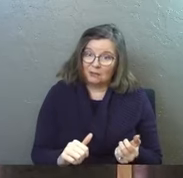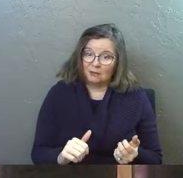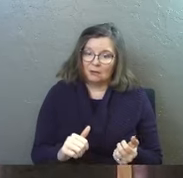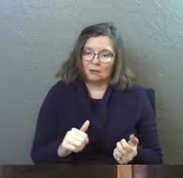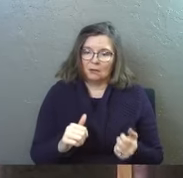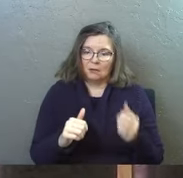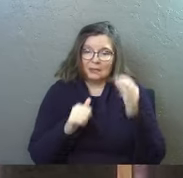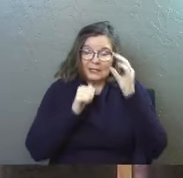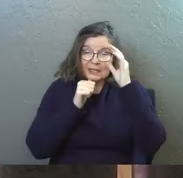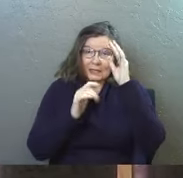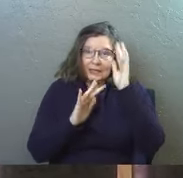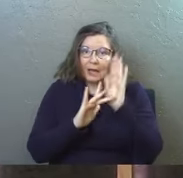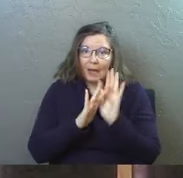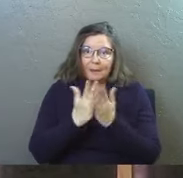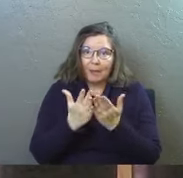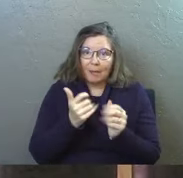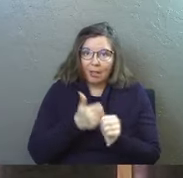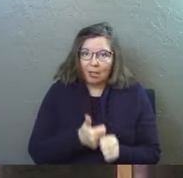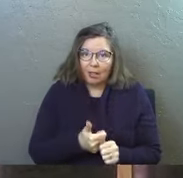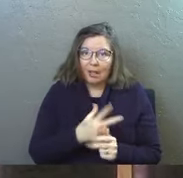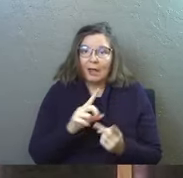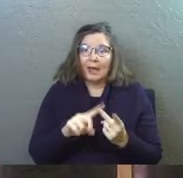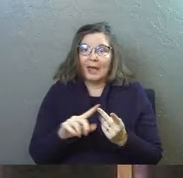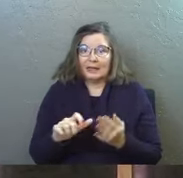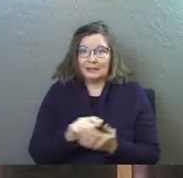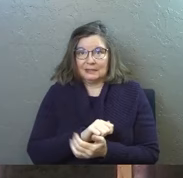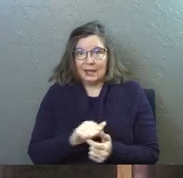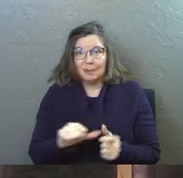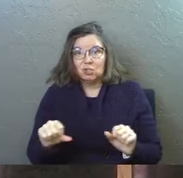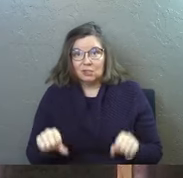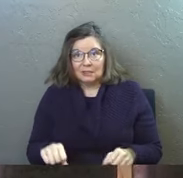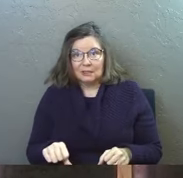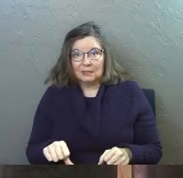It's unbiblical and it's damaging.